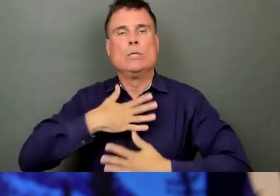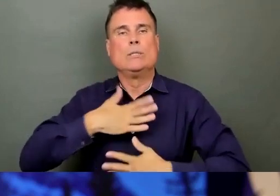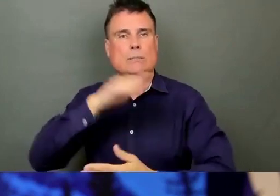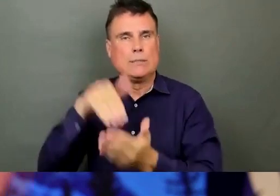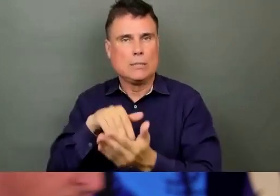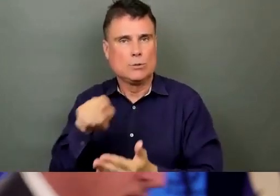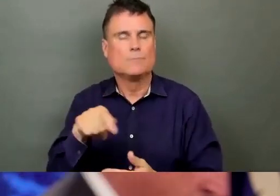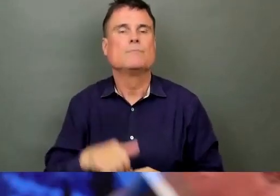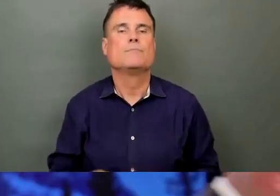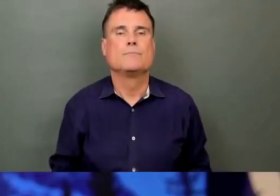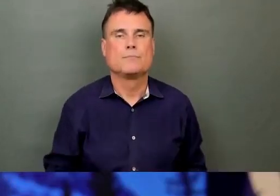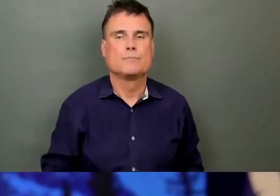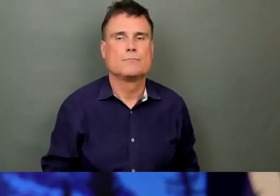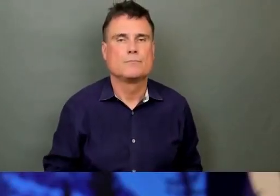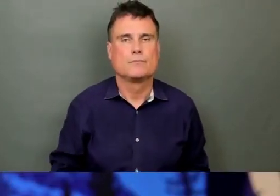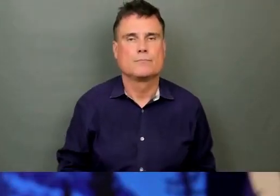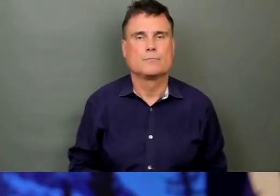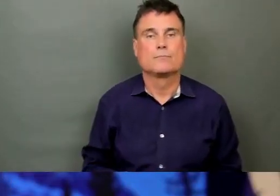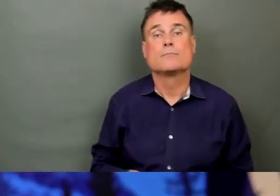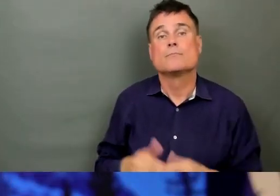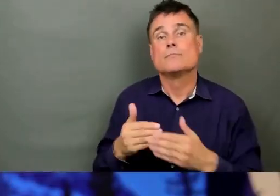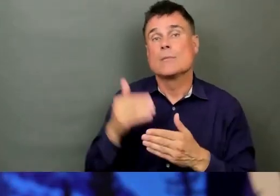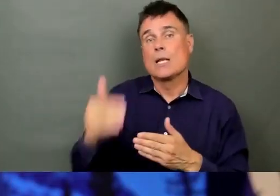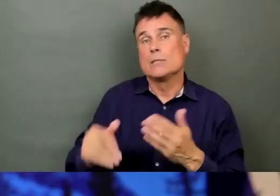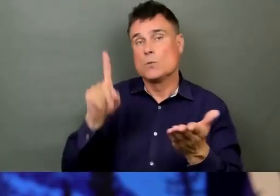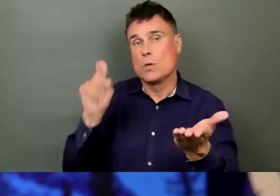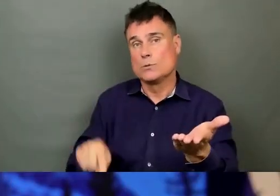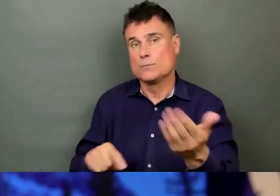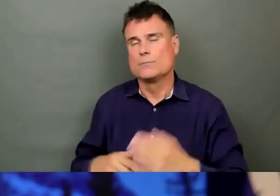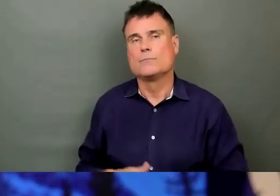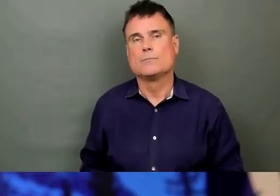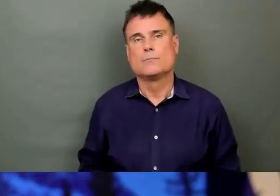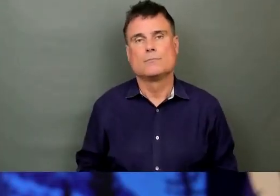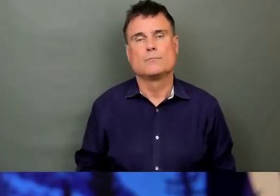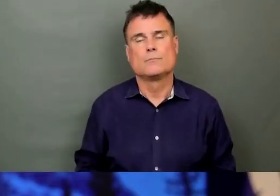Our next question today is from Rob Buffum, CTV. Please go ahead.